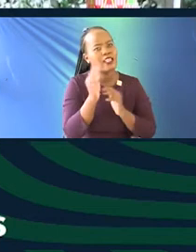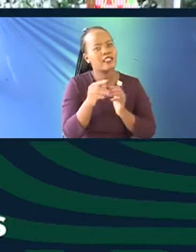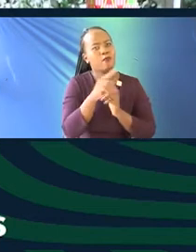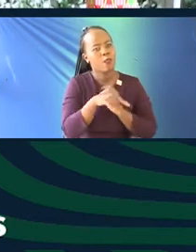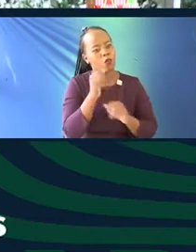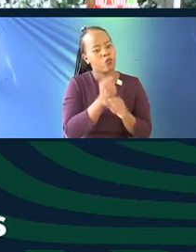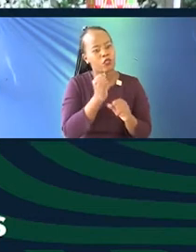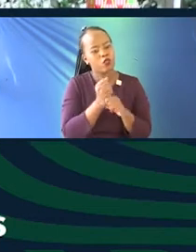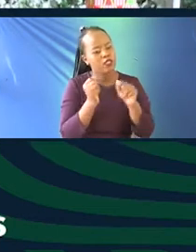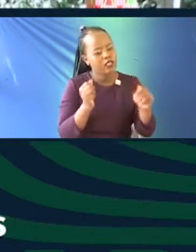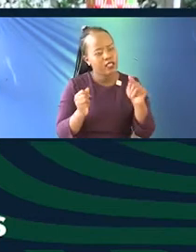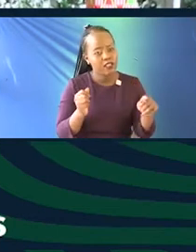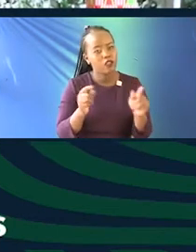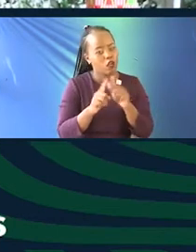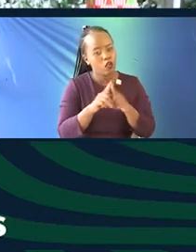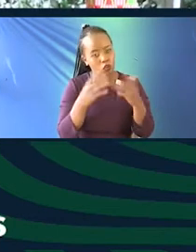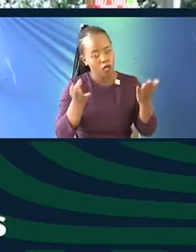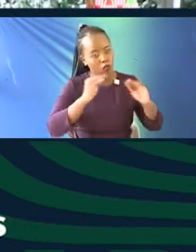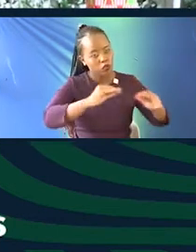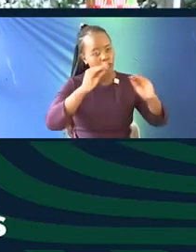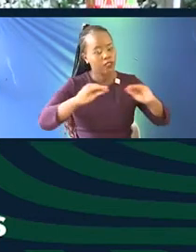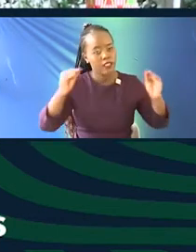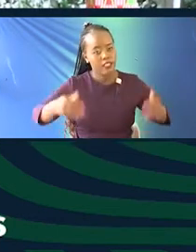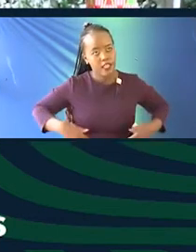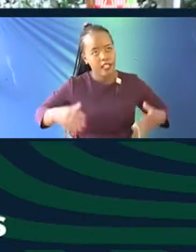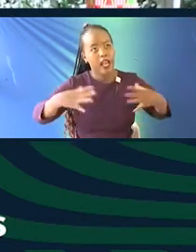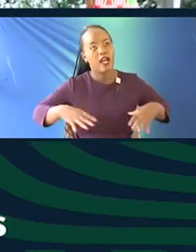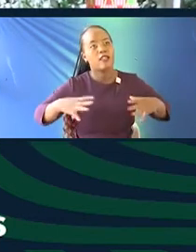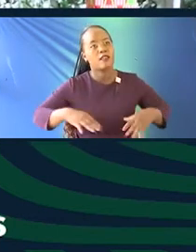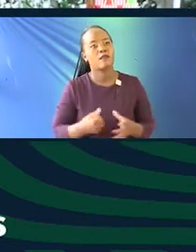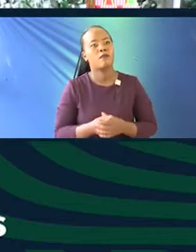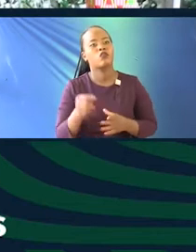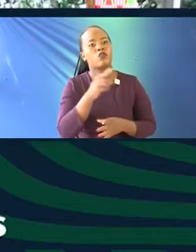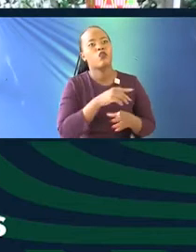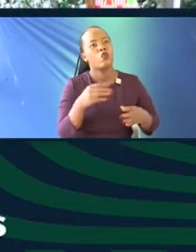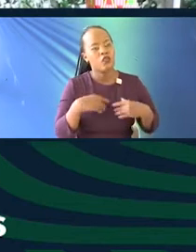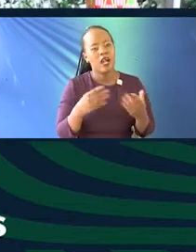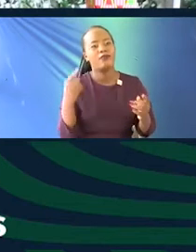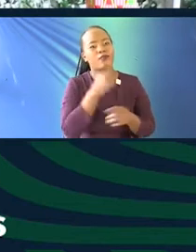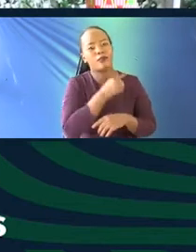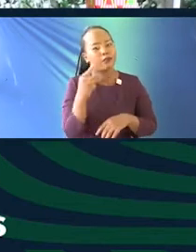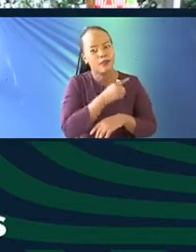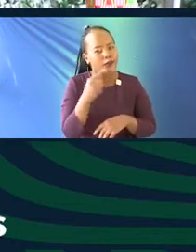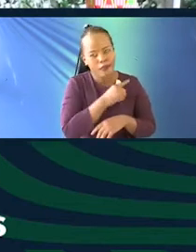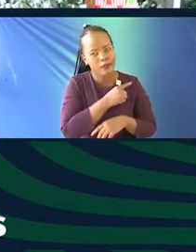you see doing this as a way of teaching young people about the environment. Because we have an ecological disaster,